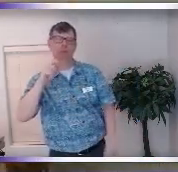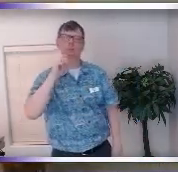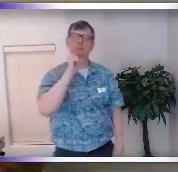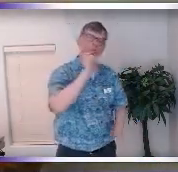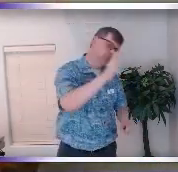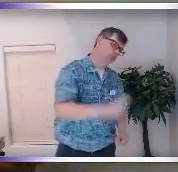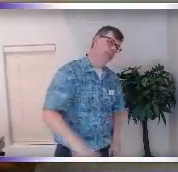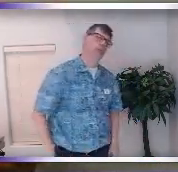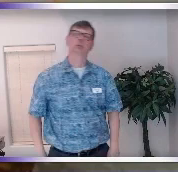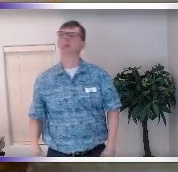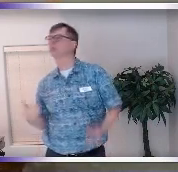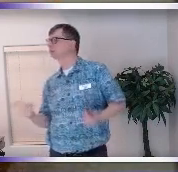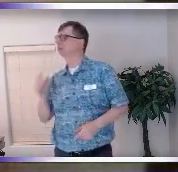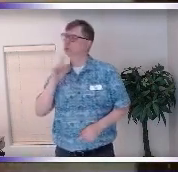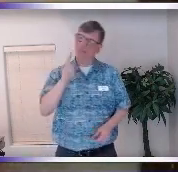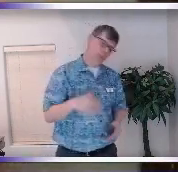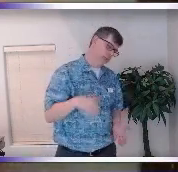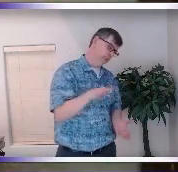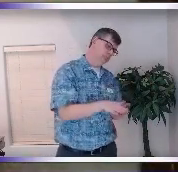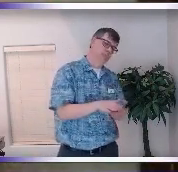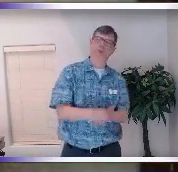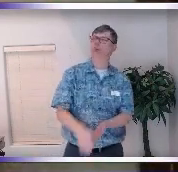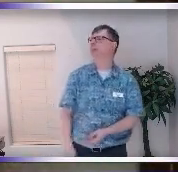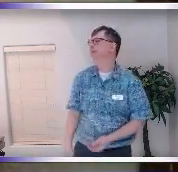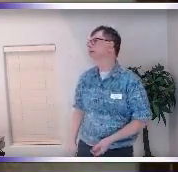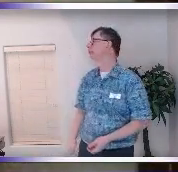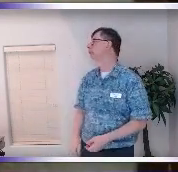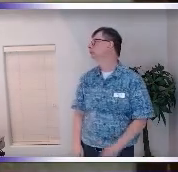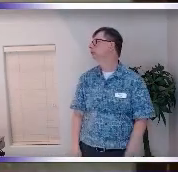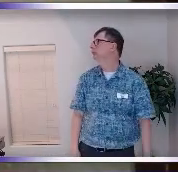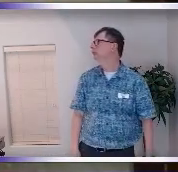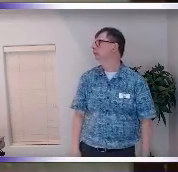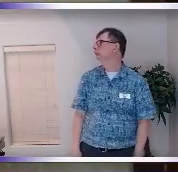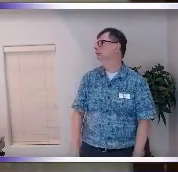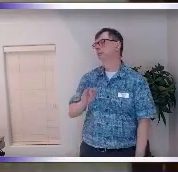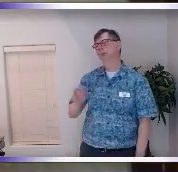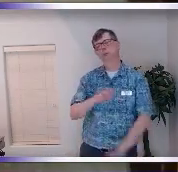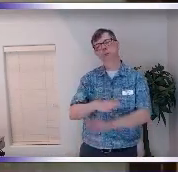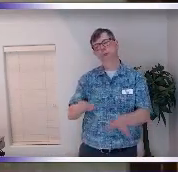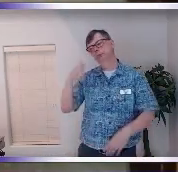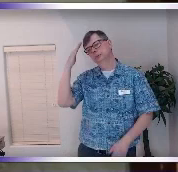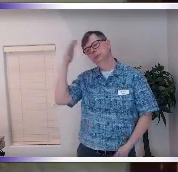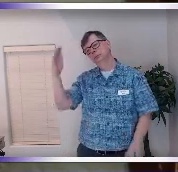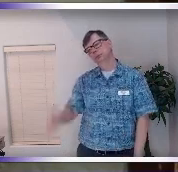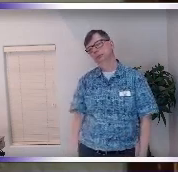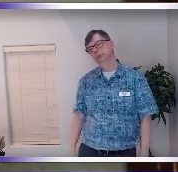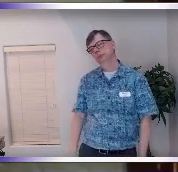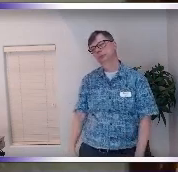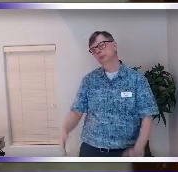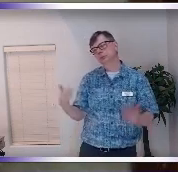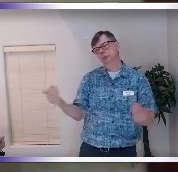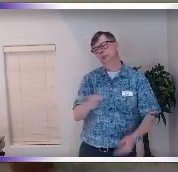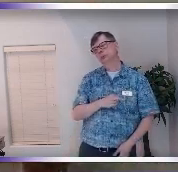what do I want when my teacher Tom he would ask me that every Wednesday and I would go I don't know what is your